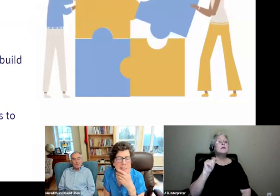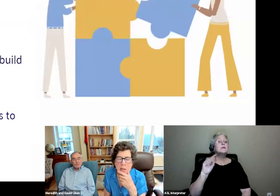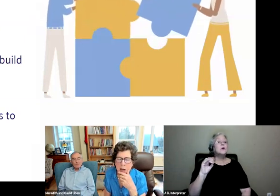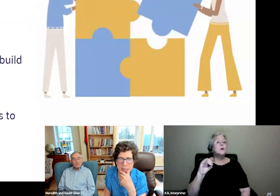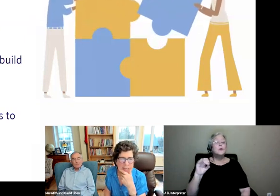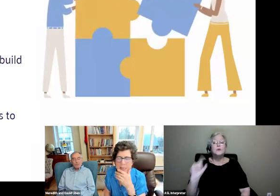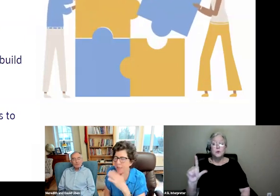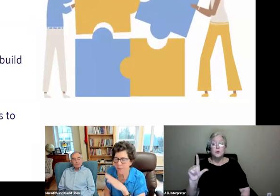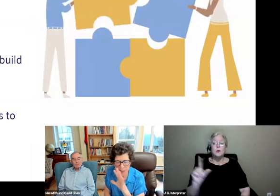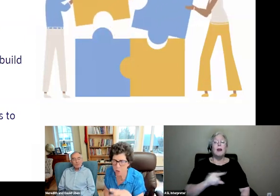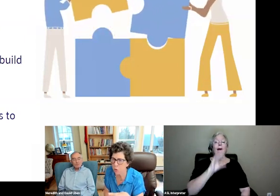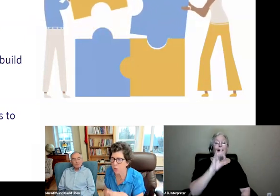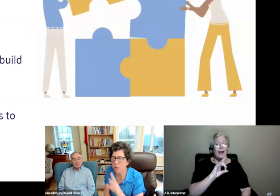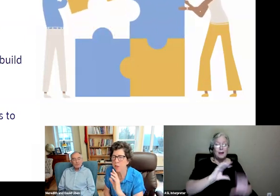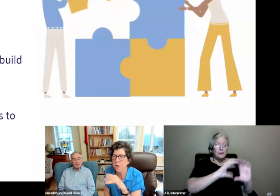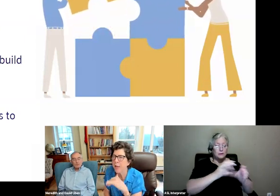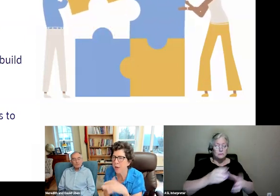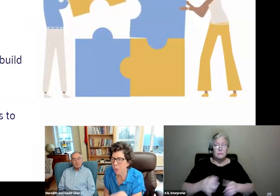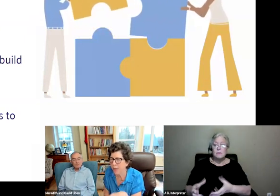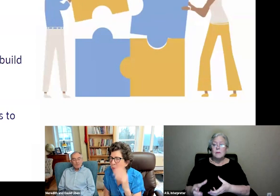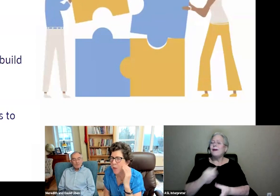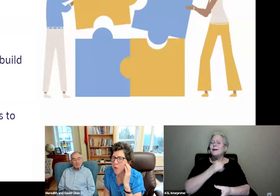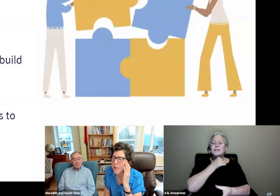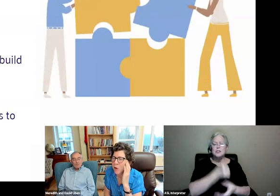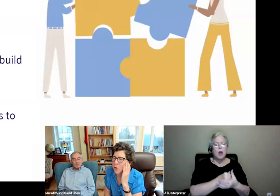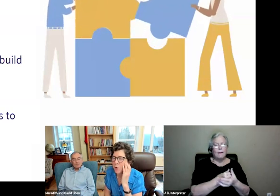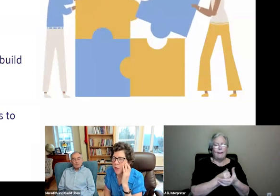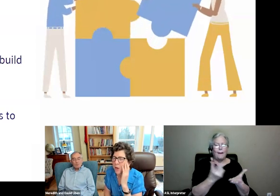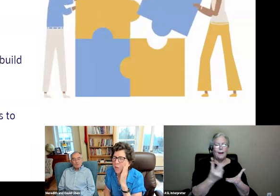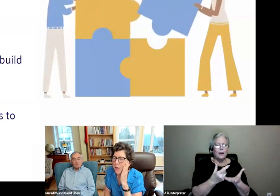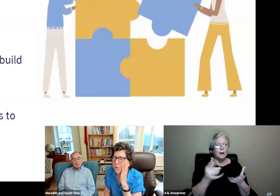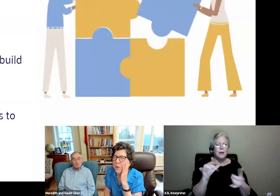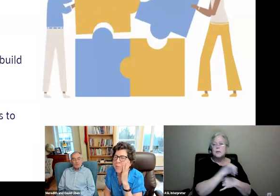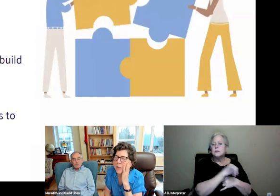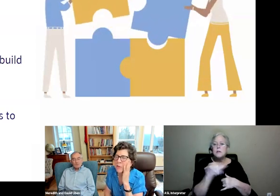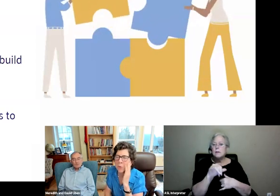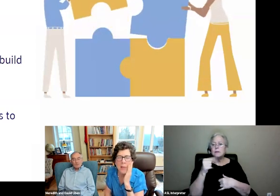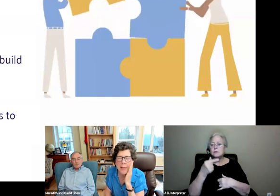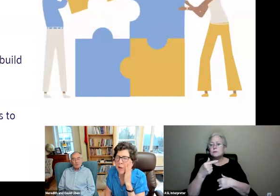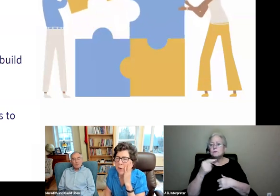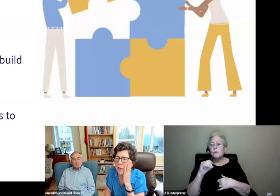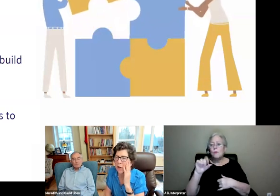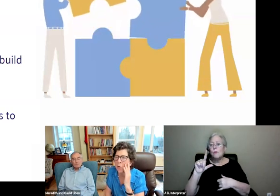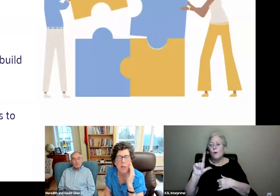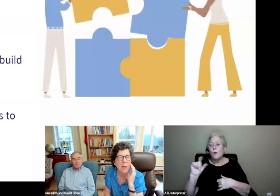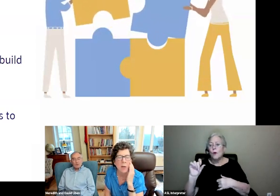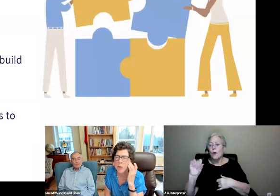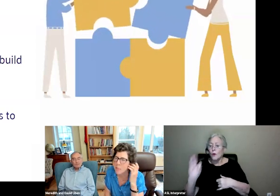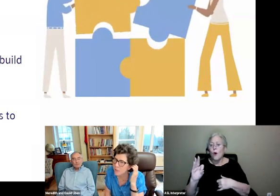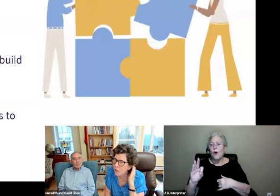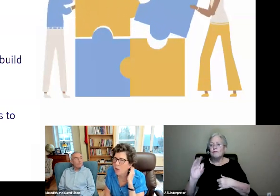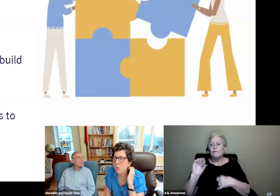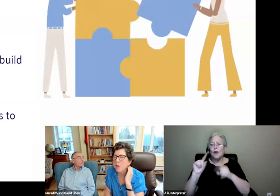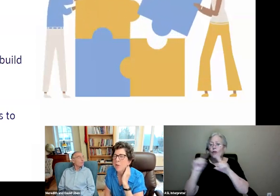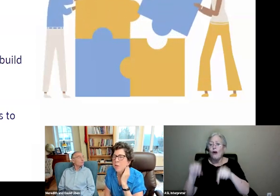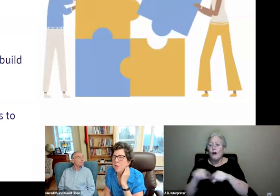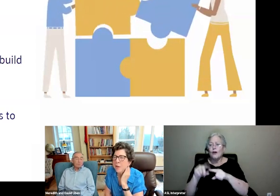It's not intended. It's not a scorecard. You can't rate it. We don't tell you, you know, if you get 40 points, you're winning. Or, you know, green